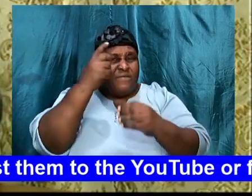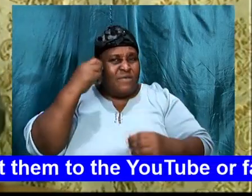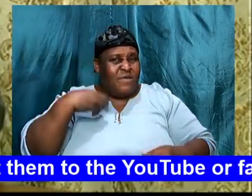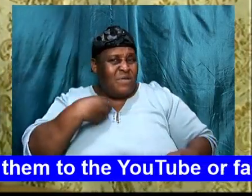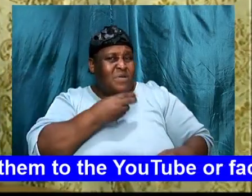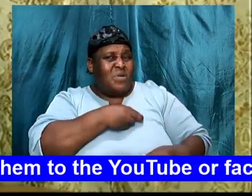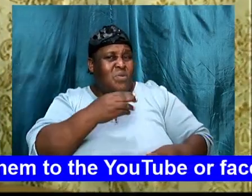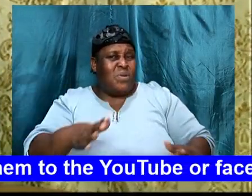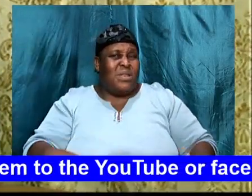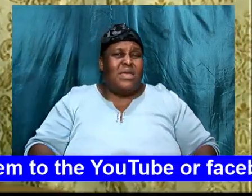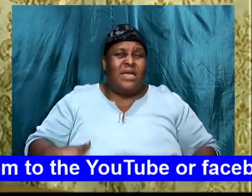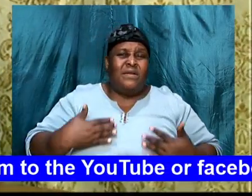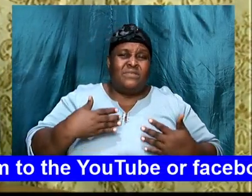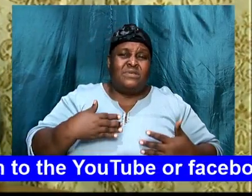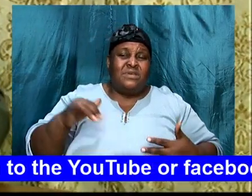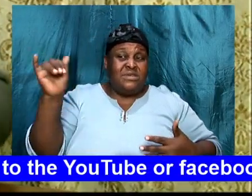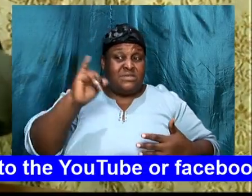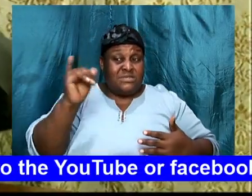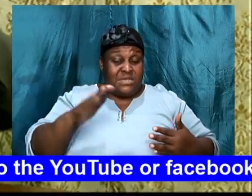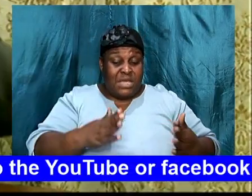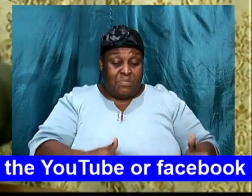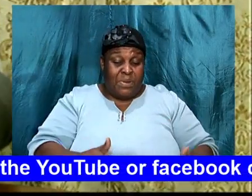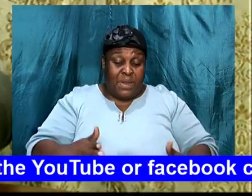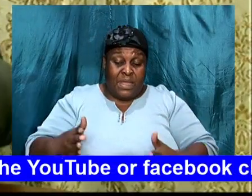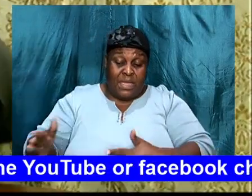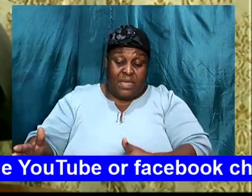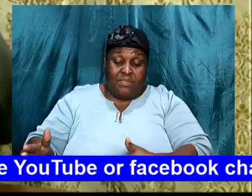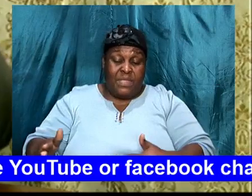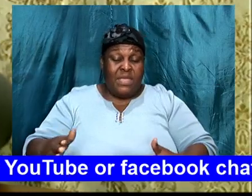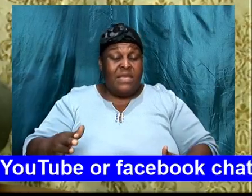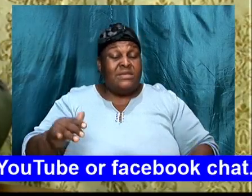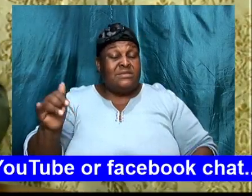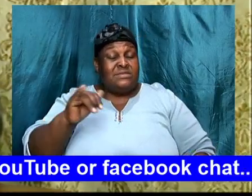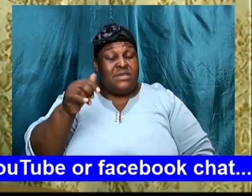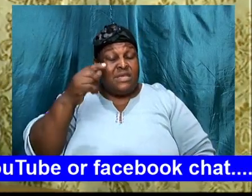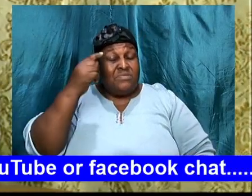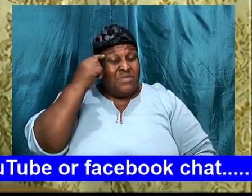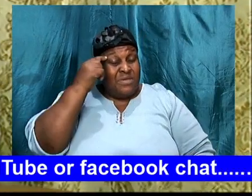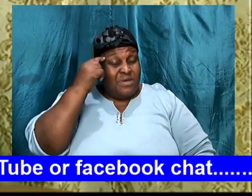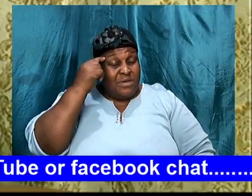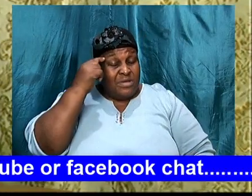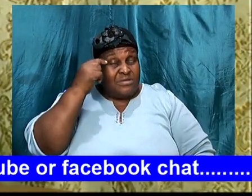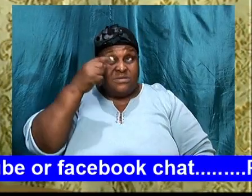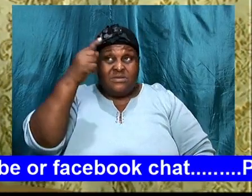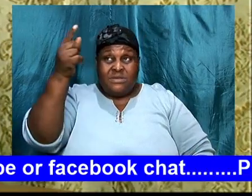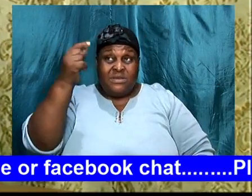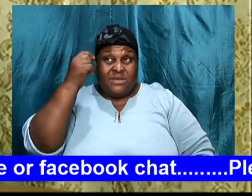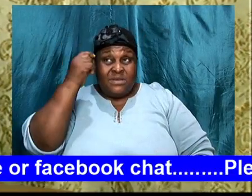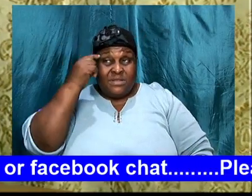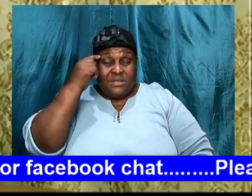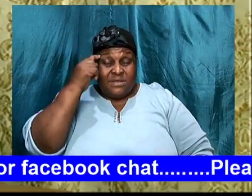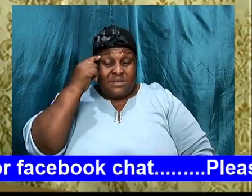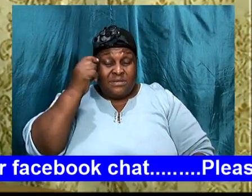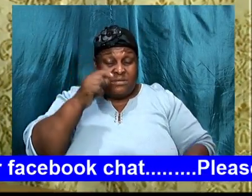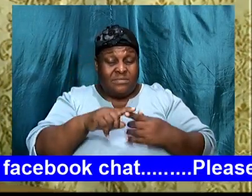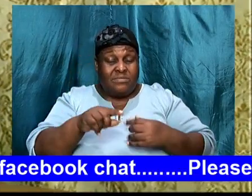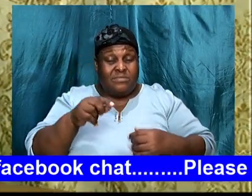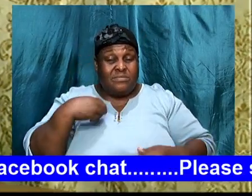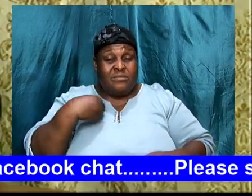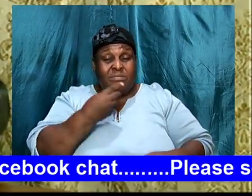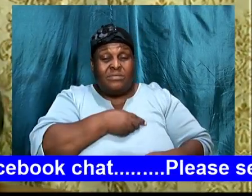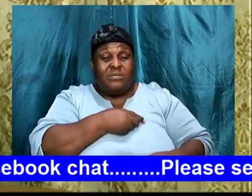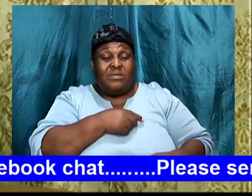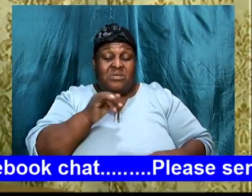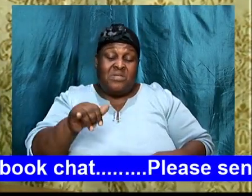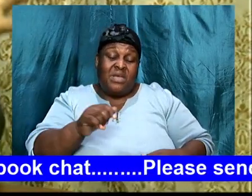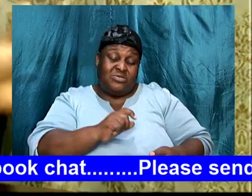is, the same plan, the same thought, that he, think towards us, and that, change is not,